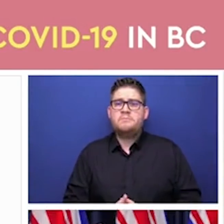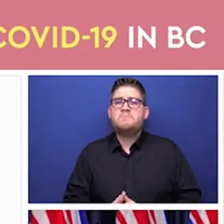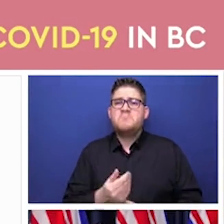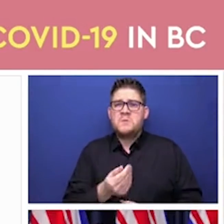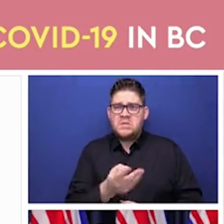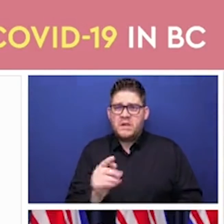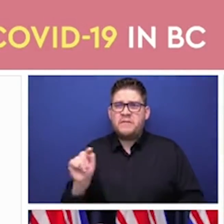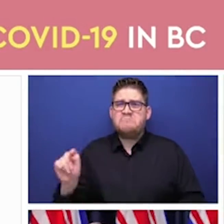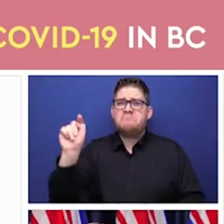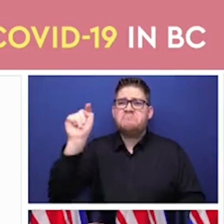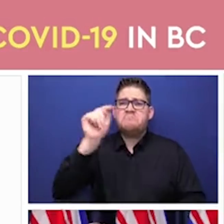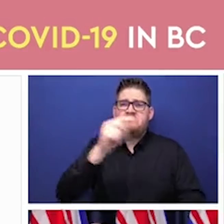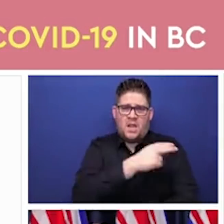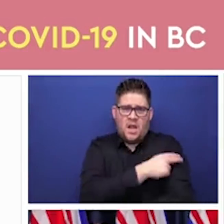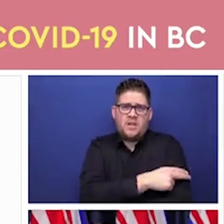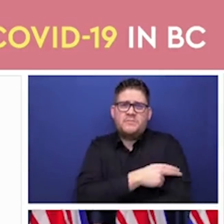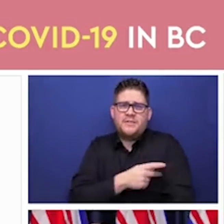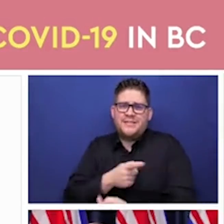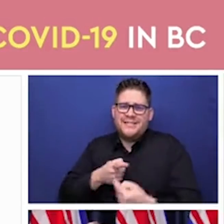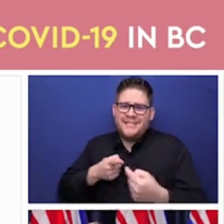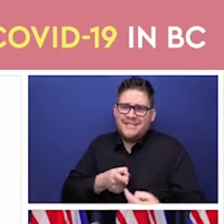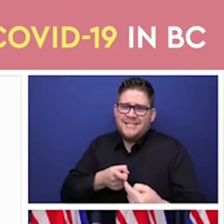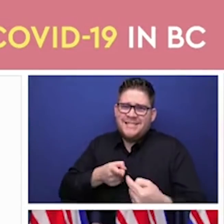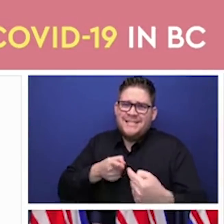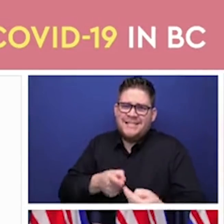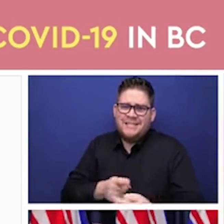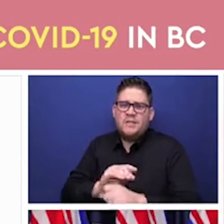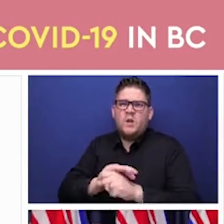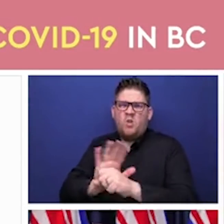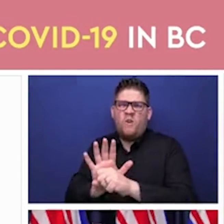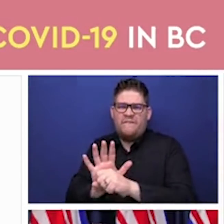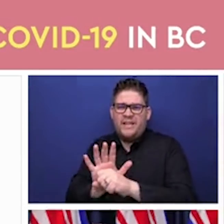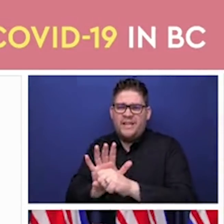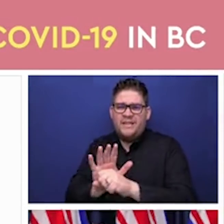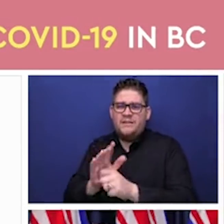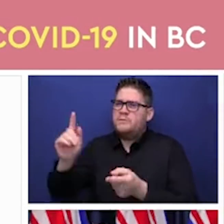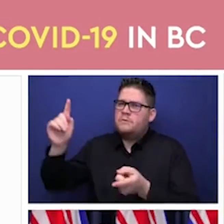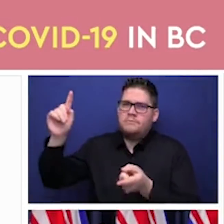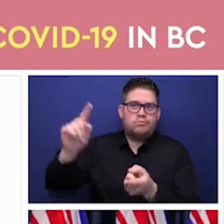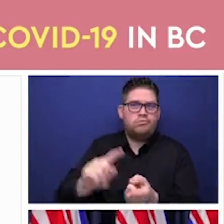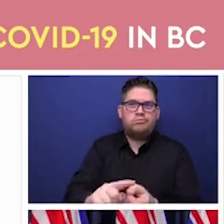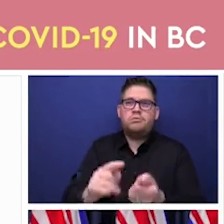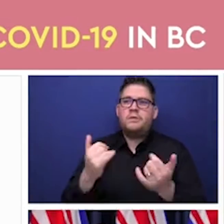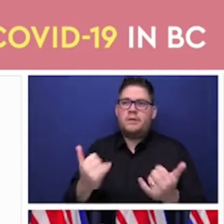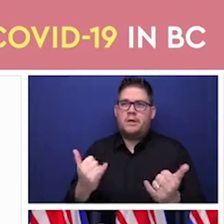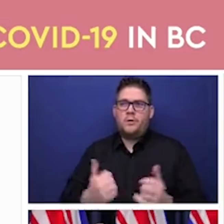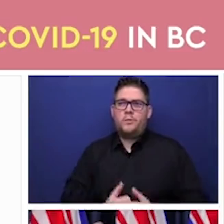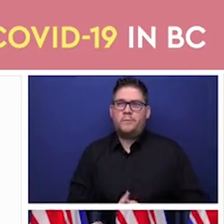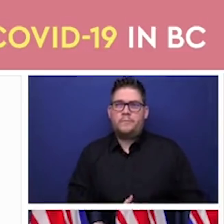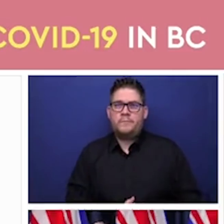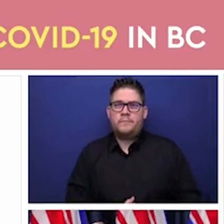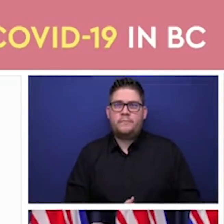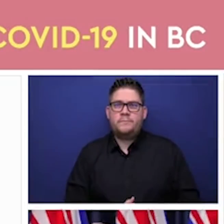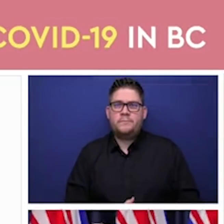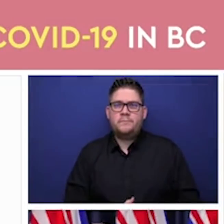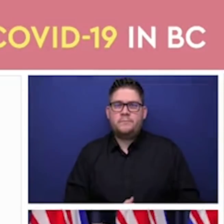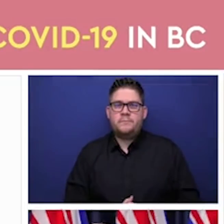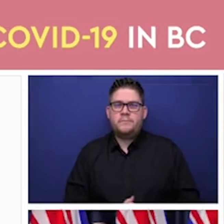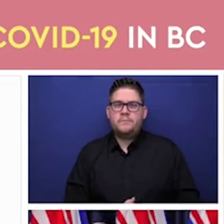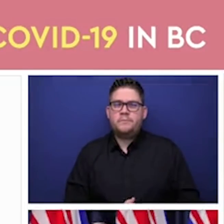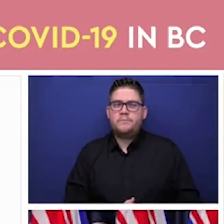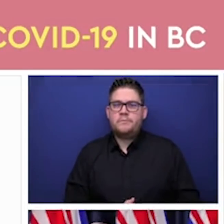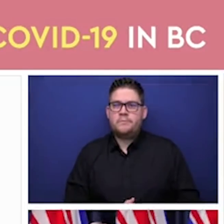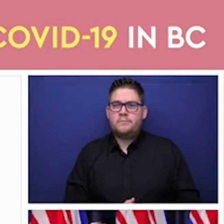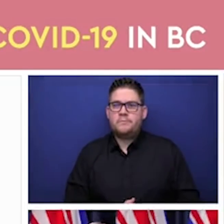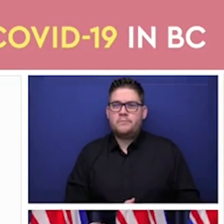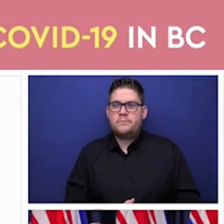and, you know, you will recognize a number of hospitals you've heard about were impacted by that. And we have reduced other